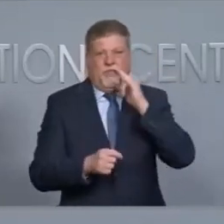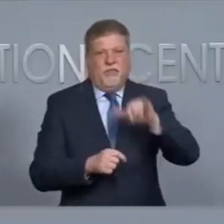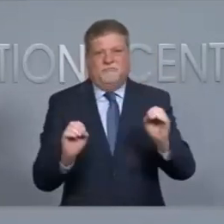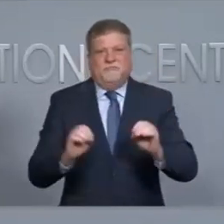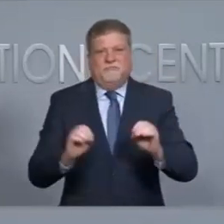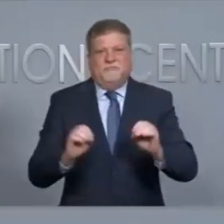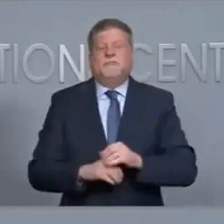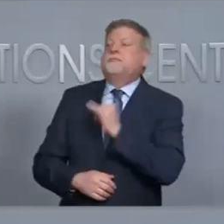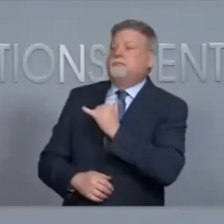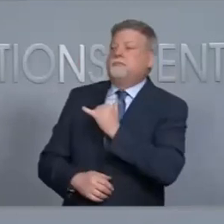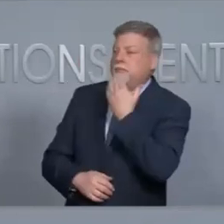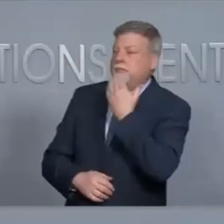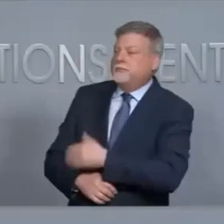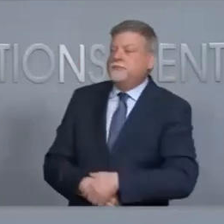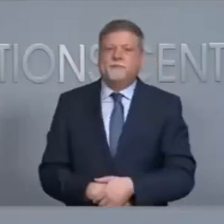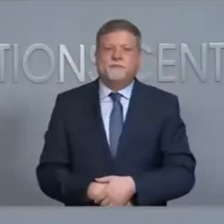All right. Thank you